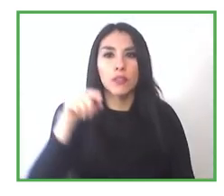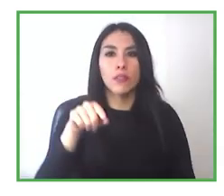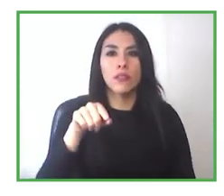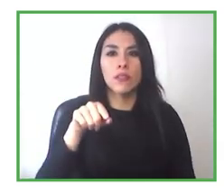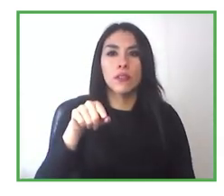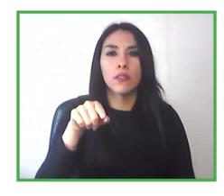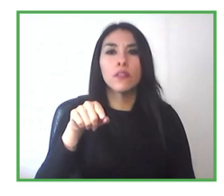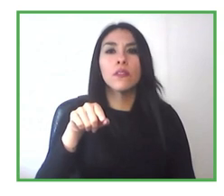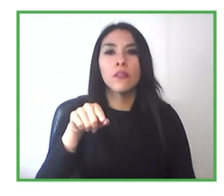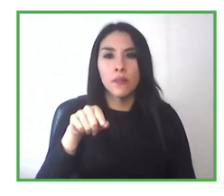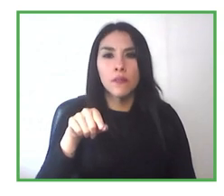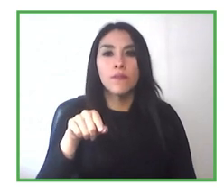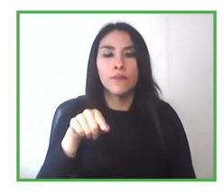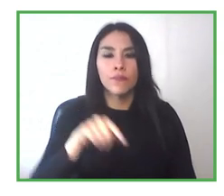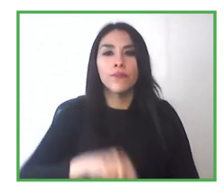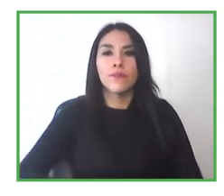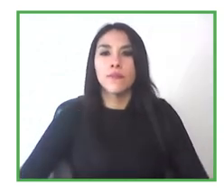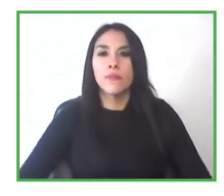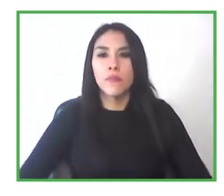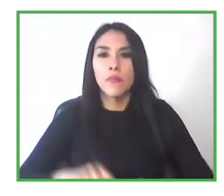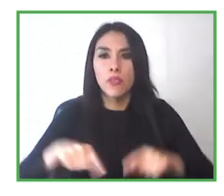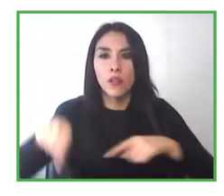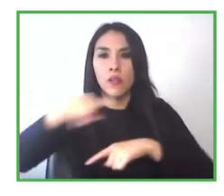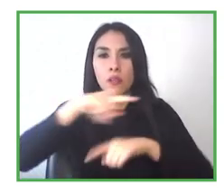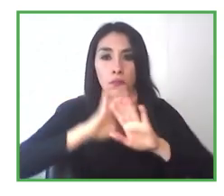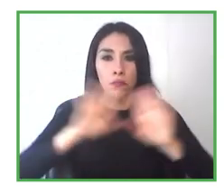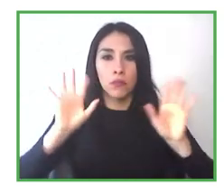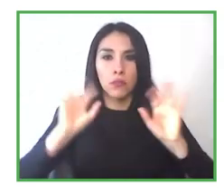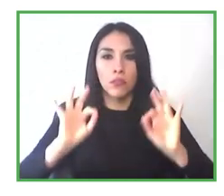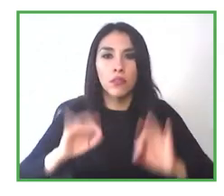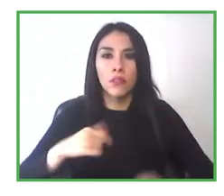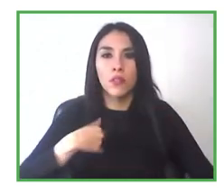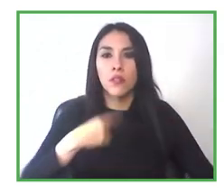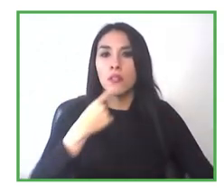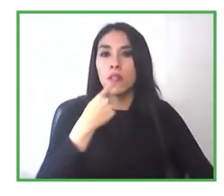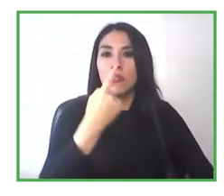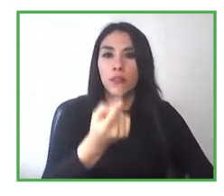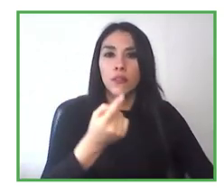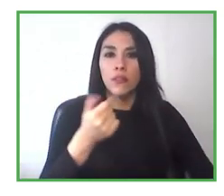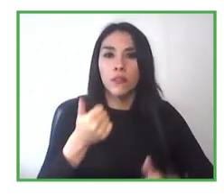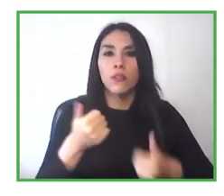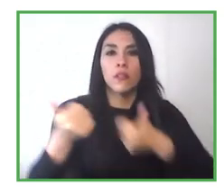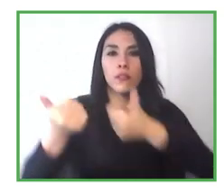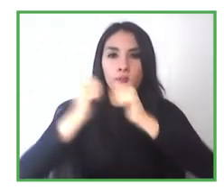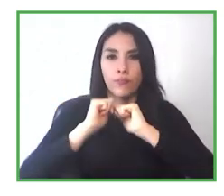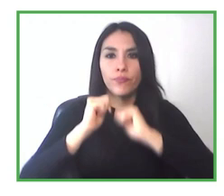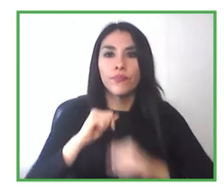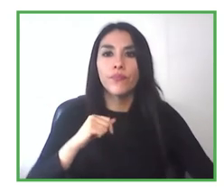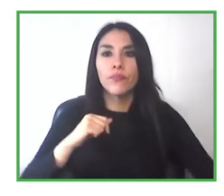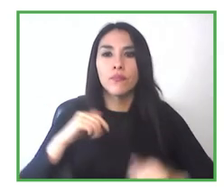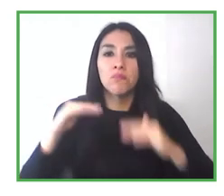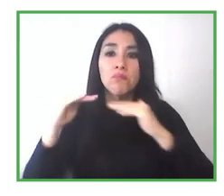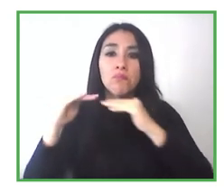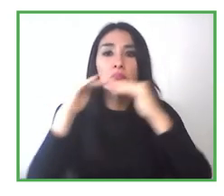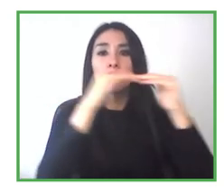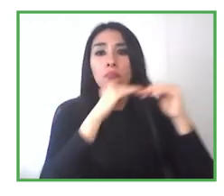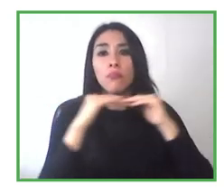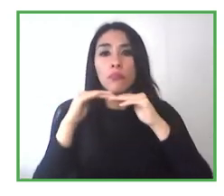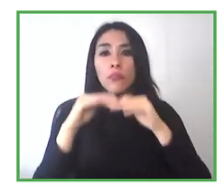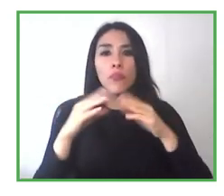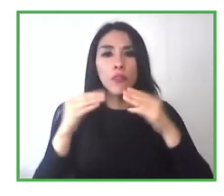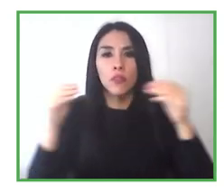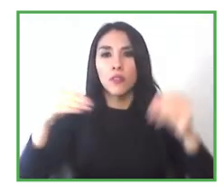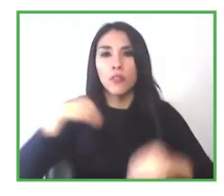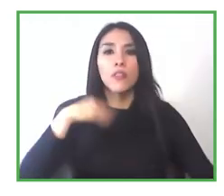So, I'd like to end my words now, mentioning the challenge of all the experiences here is